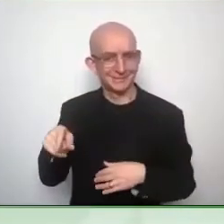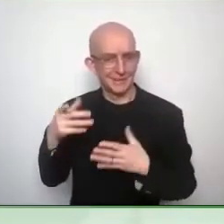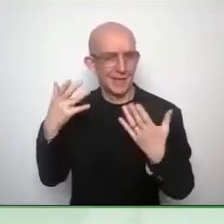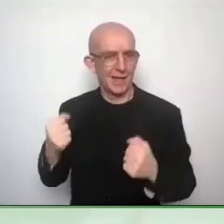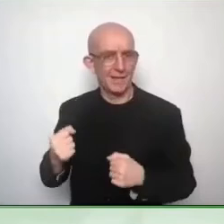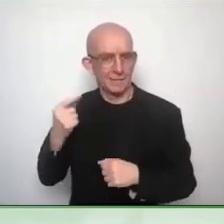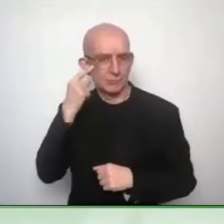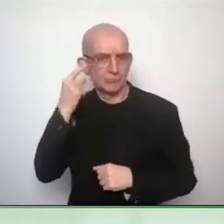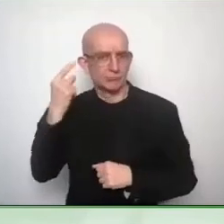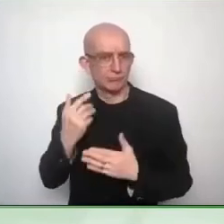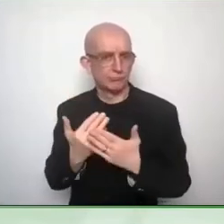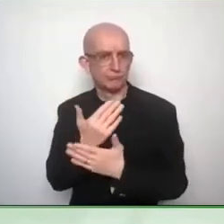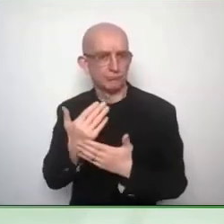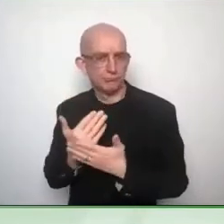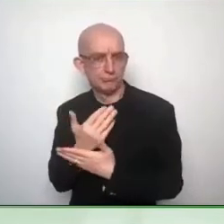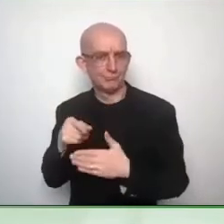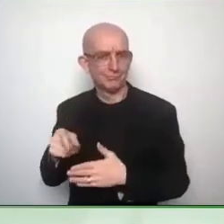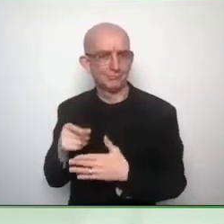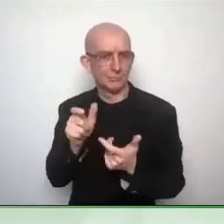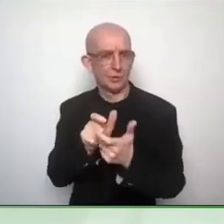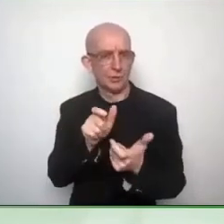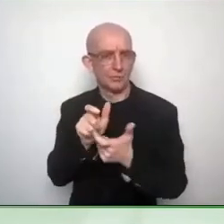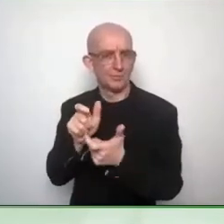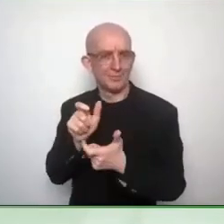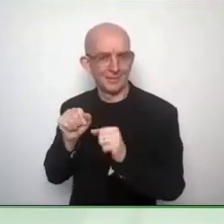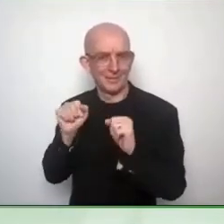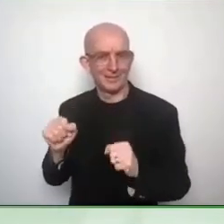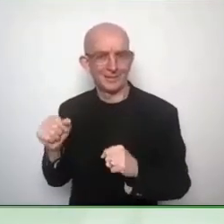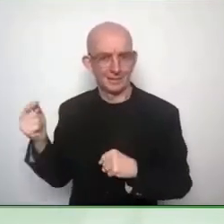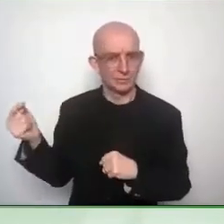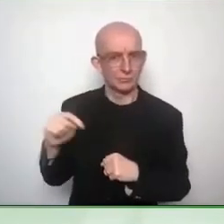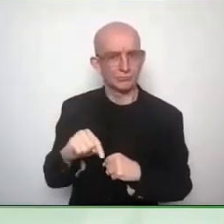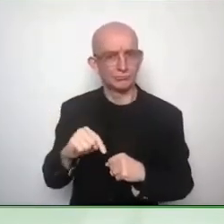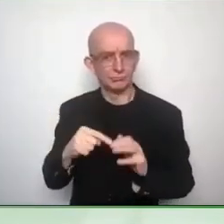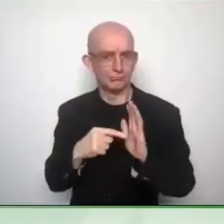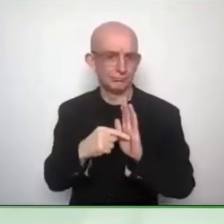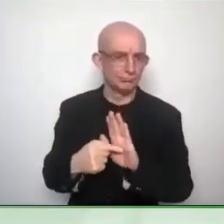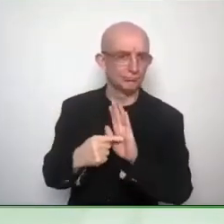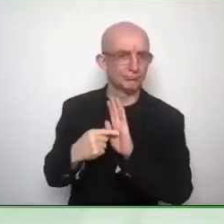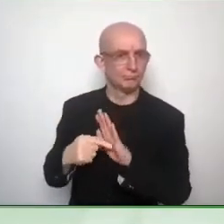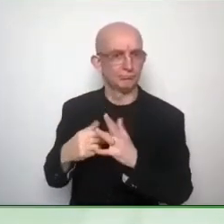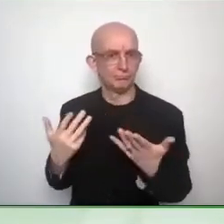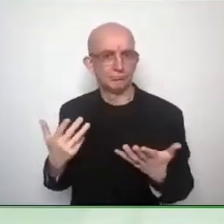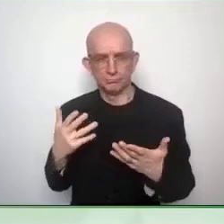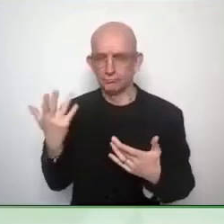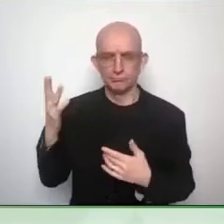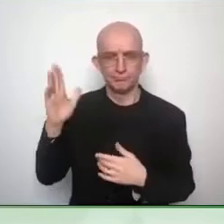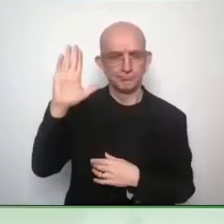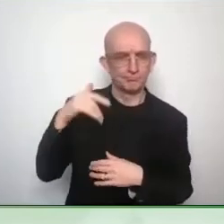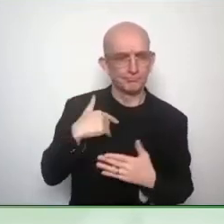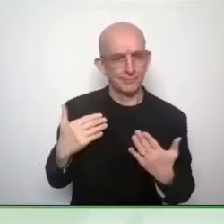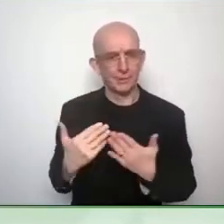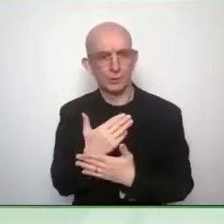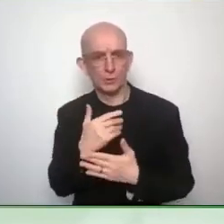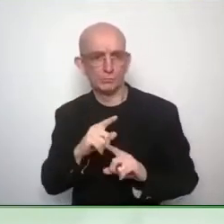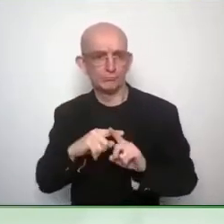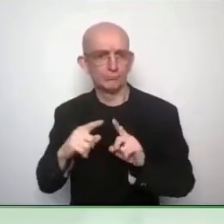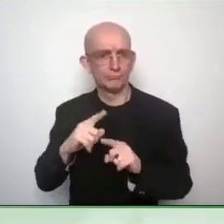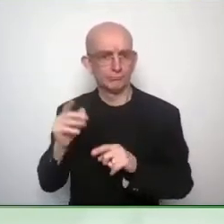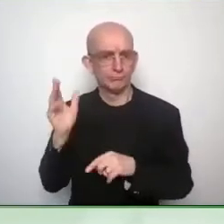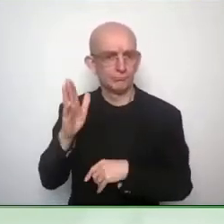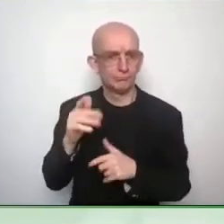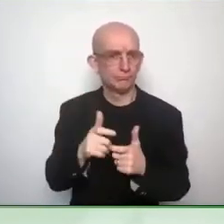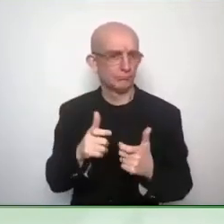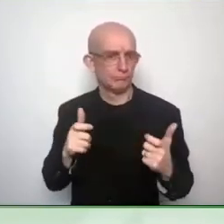There's important buzzword in AAA-TE is innovation. And so that's also